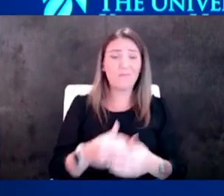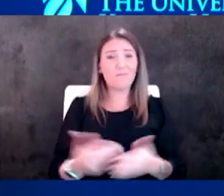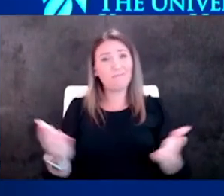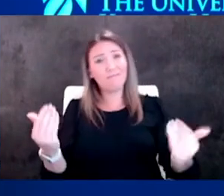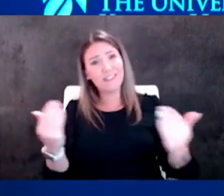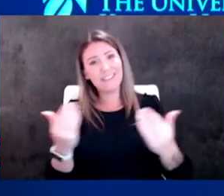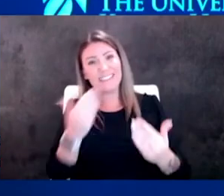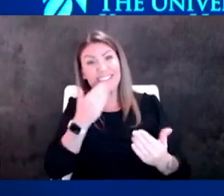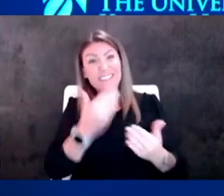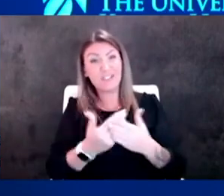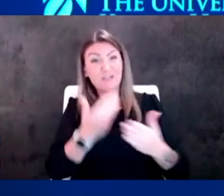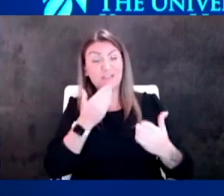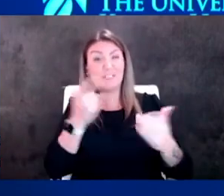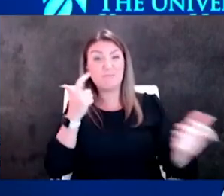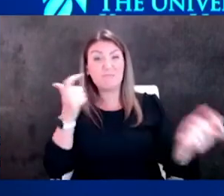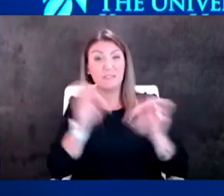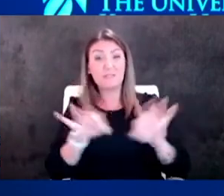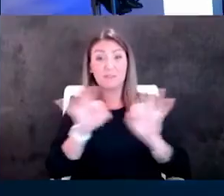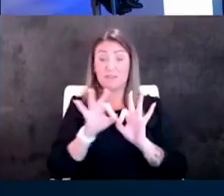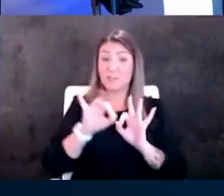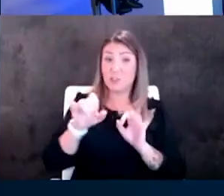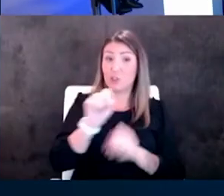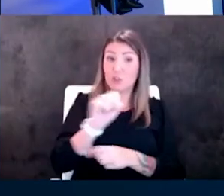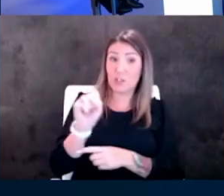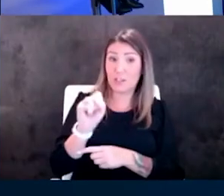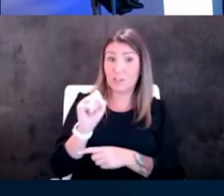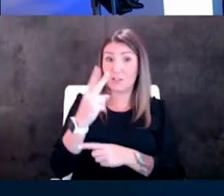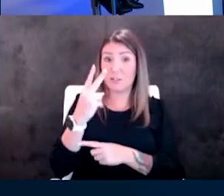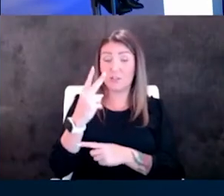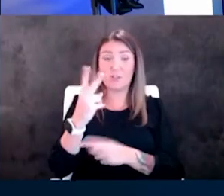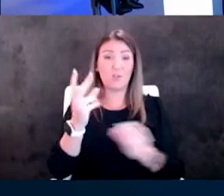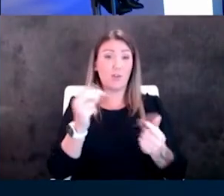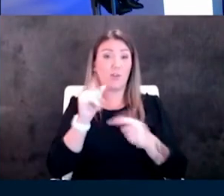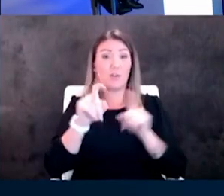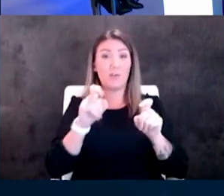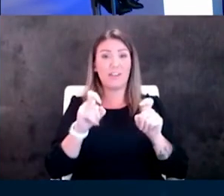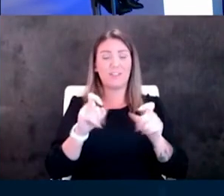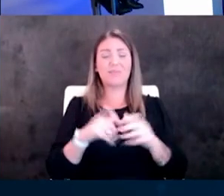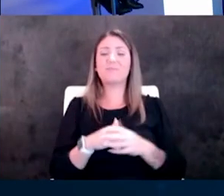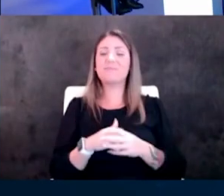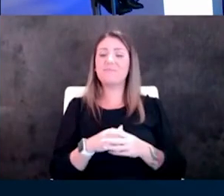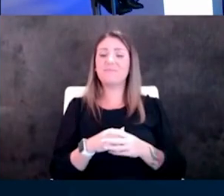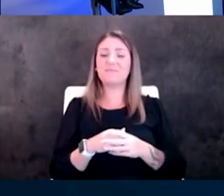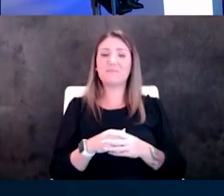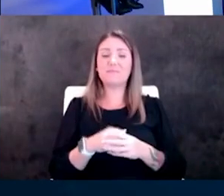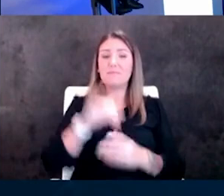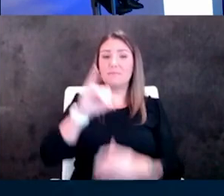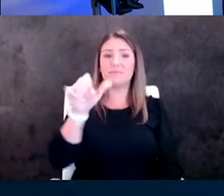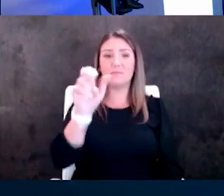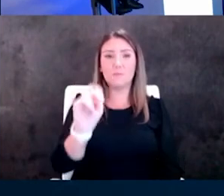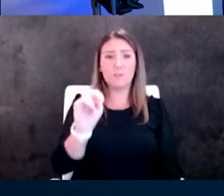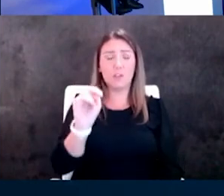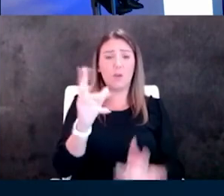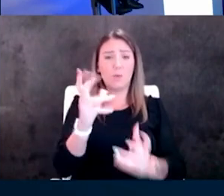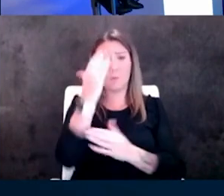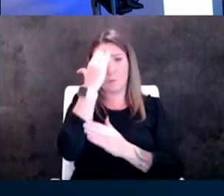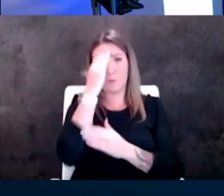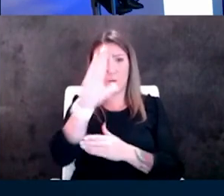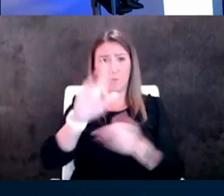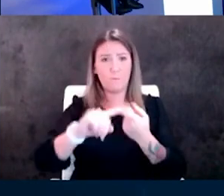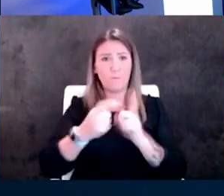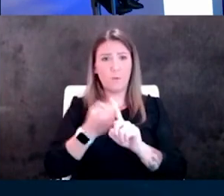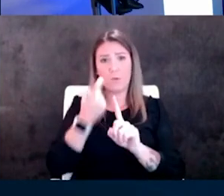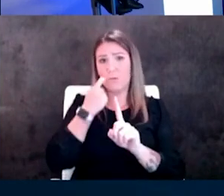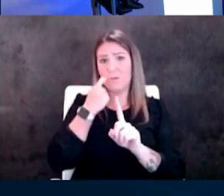big deal okay jess two quick questions okay um jan wants to know she said a friend of hers recently had heart